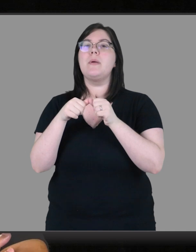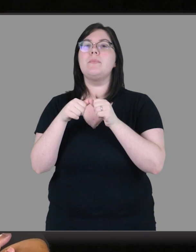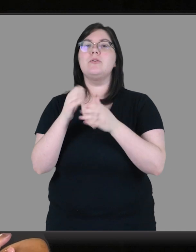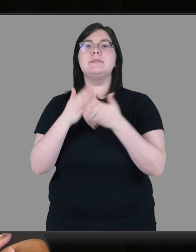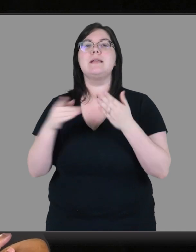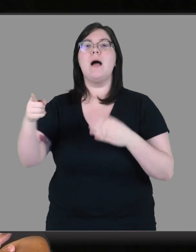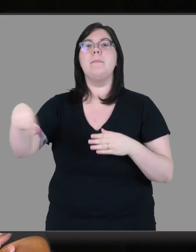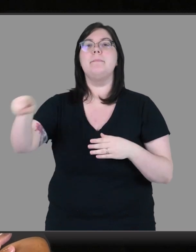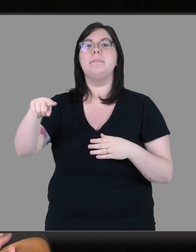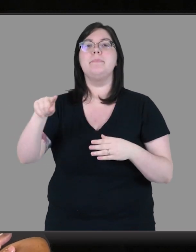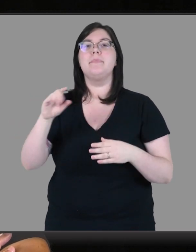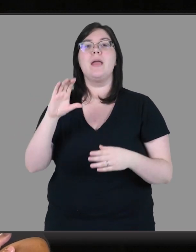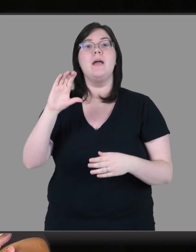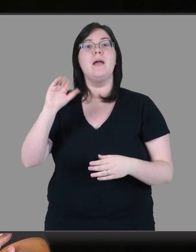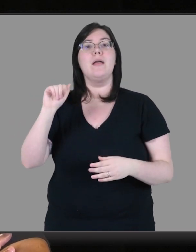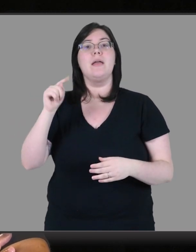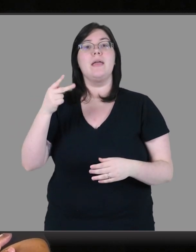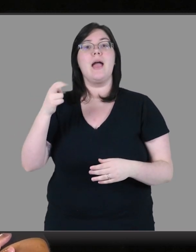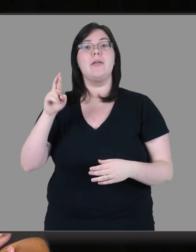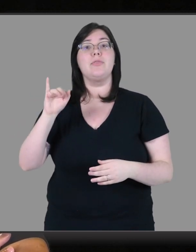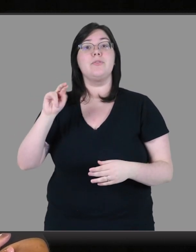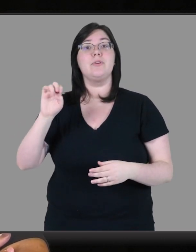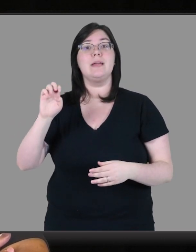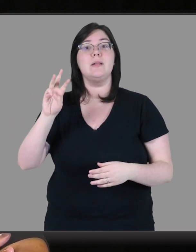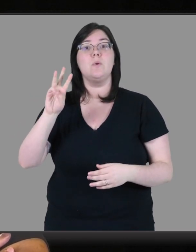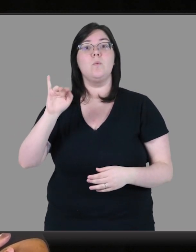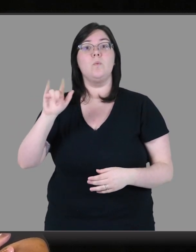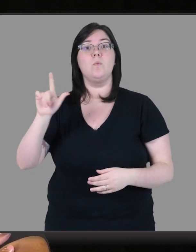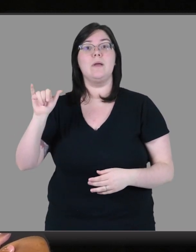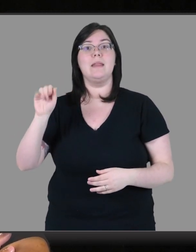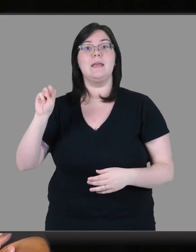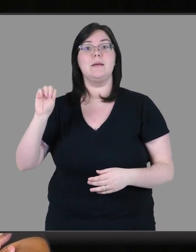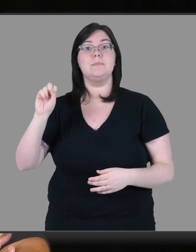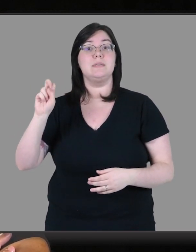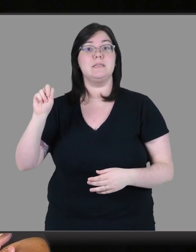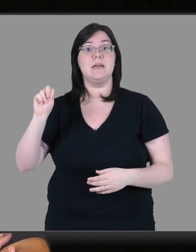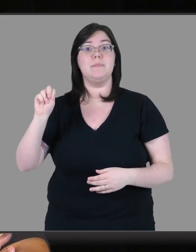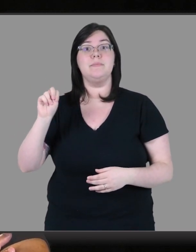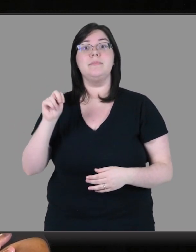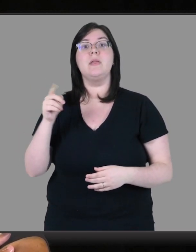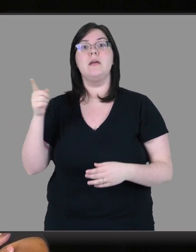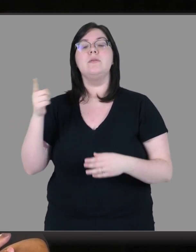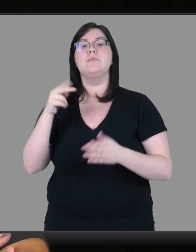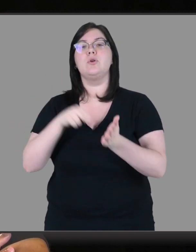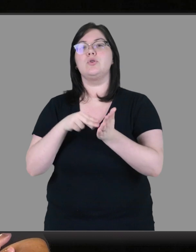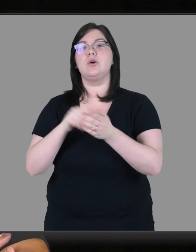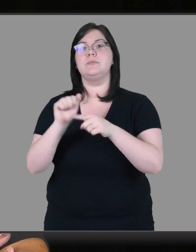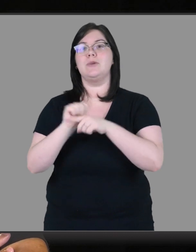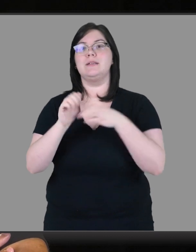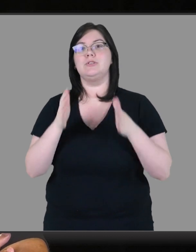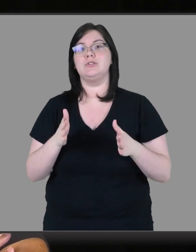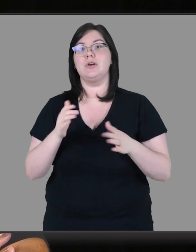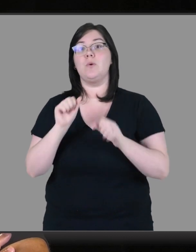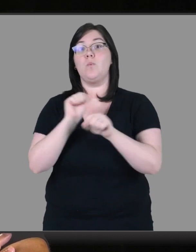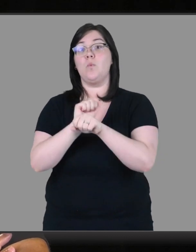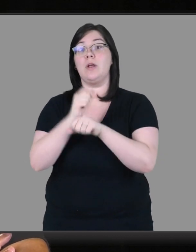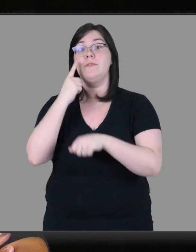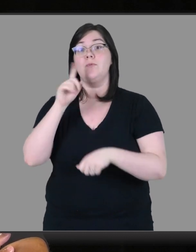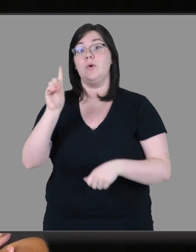I remember some of the, you know, folks like Catherine Williamson, who was a nurse practitioner working for David